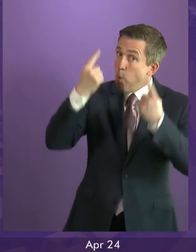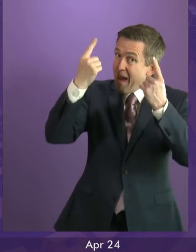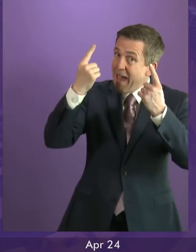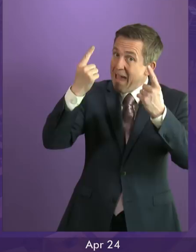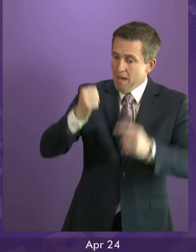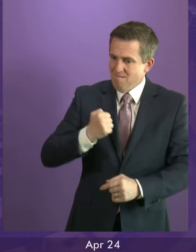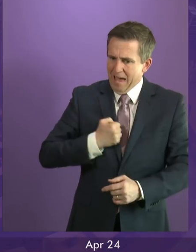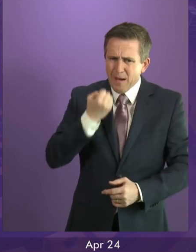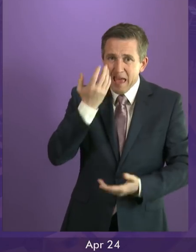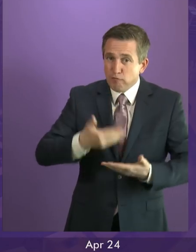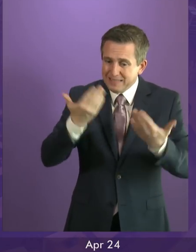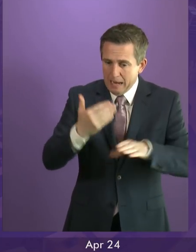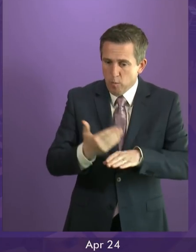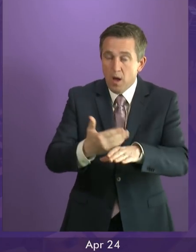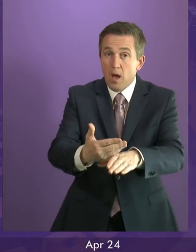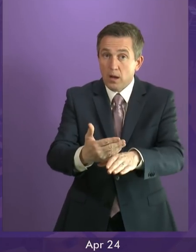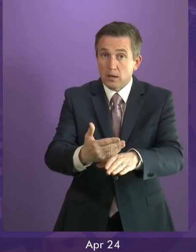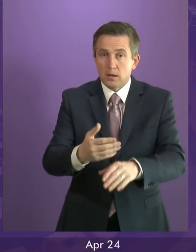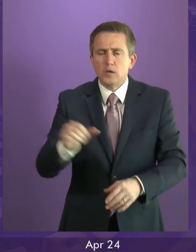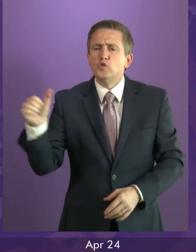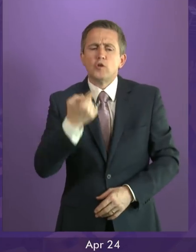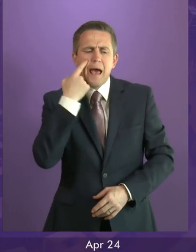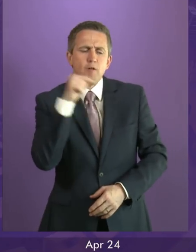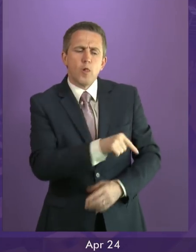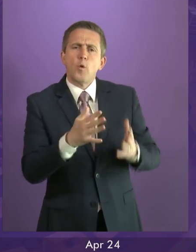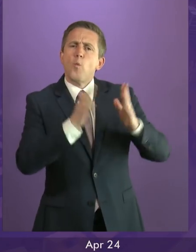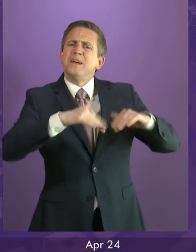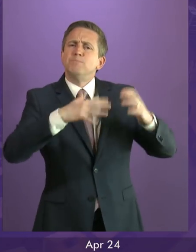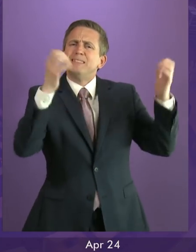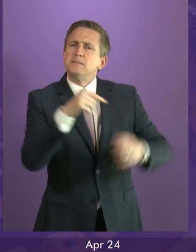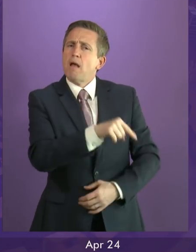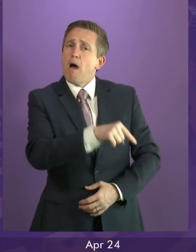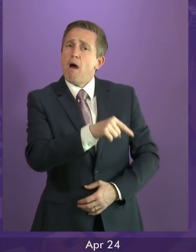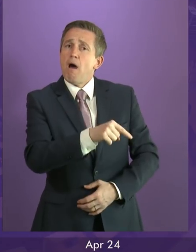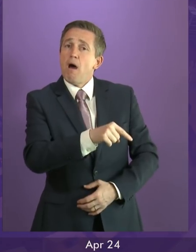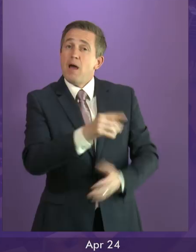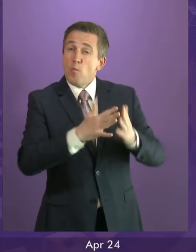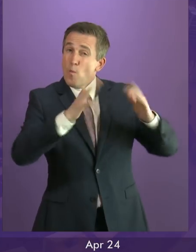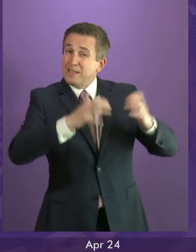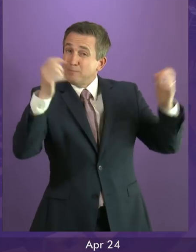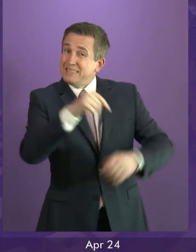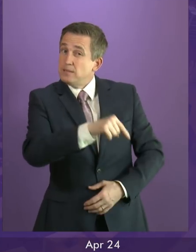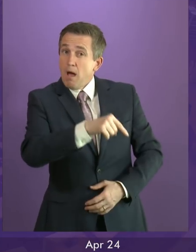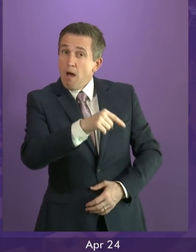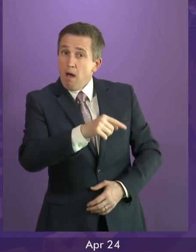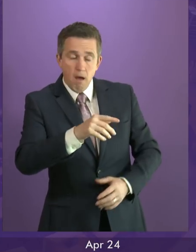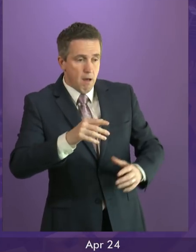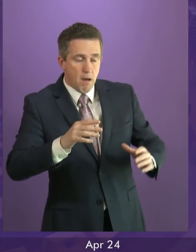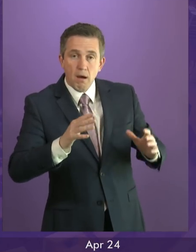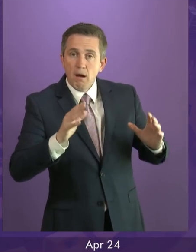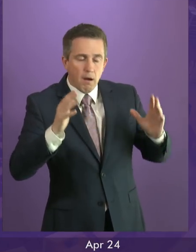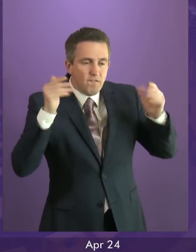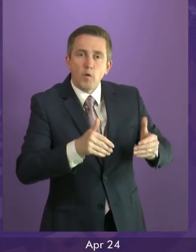day job. At Westminster right now, and this is a point Tories should reflect on. There is not a single piece of non